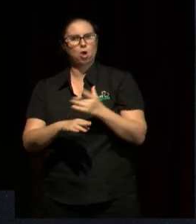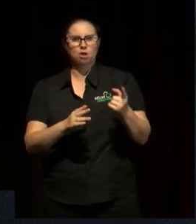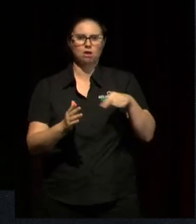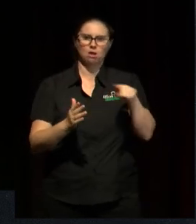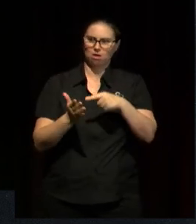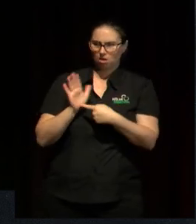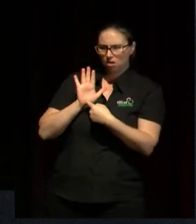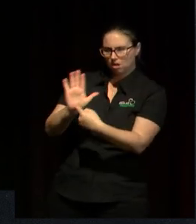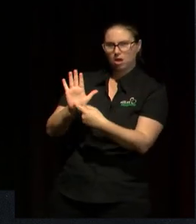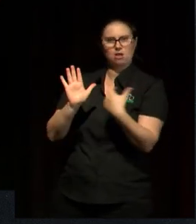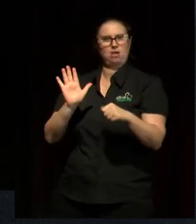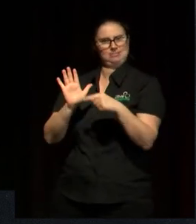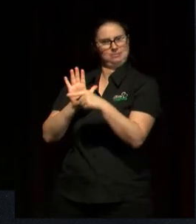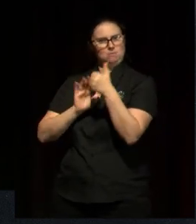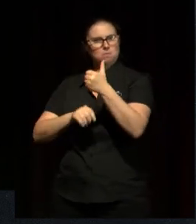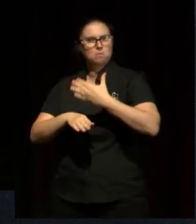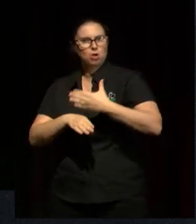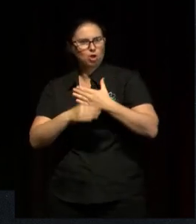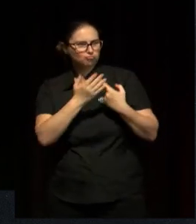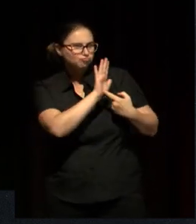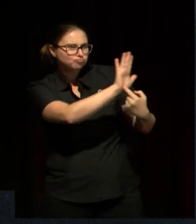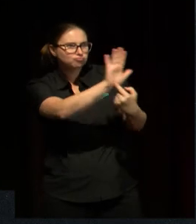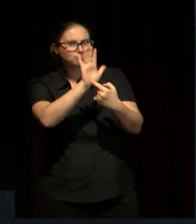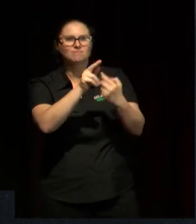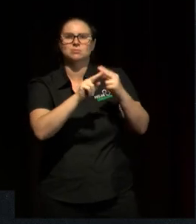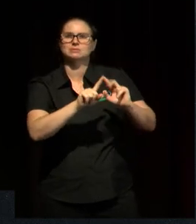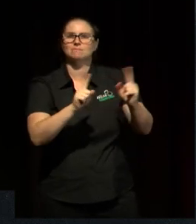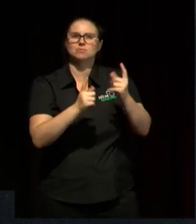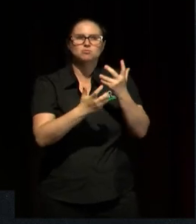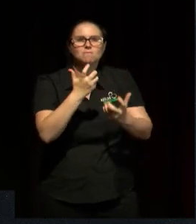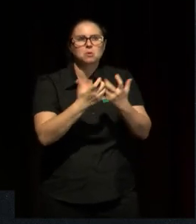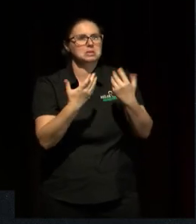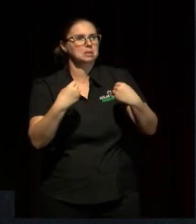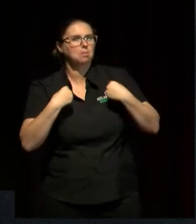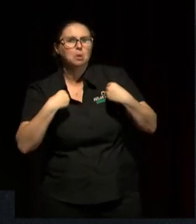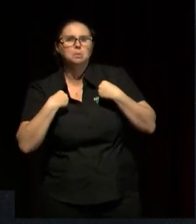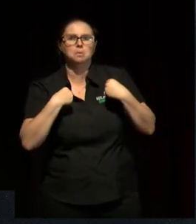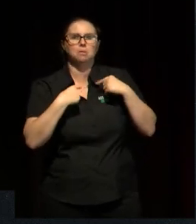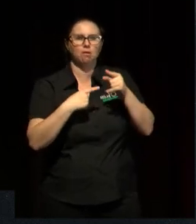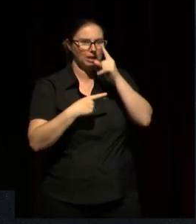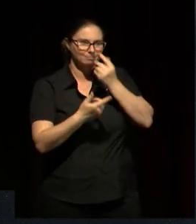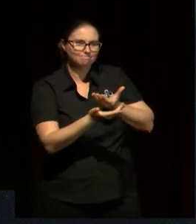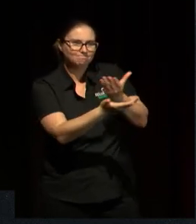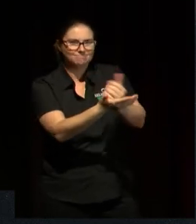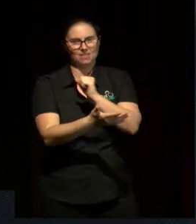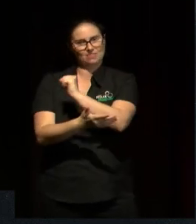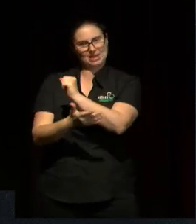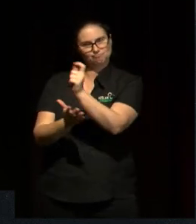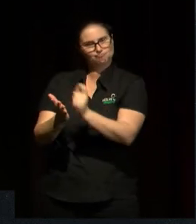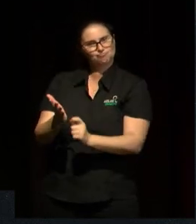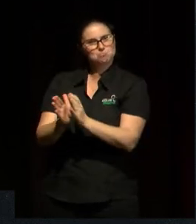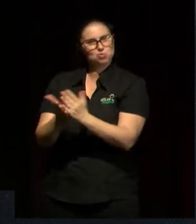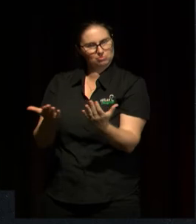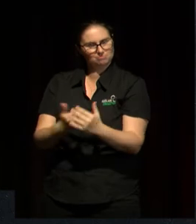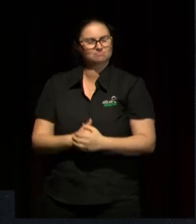that the library auspices with Hachette, the commercial publisher. One of the, two of the